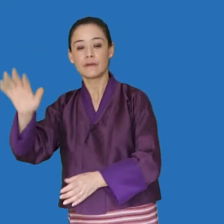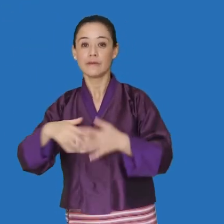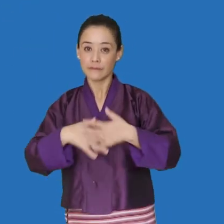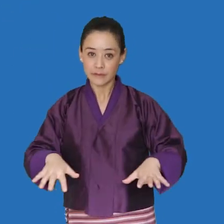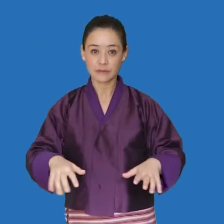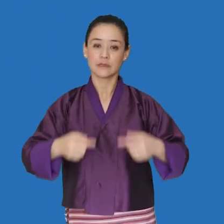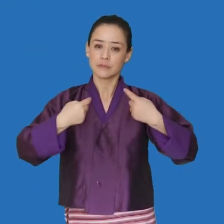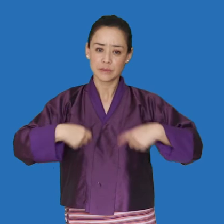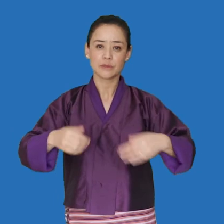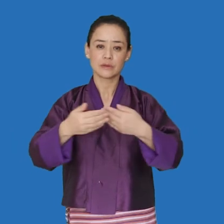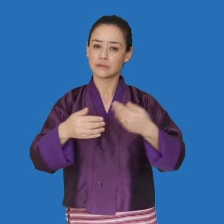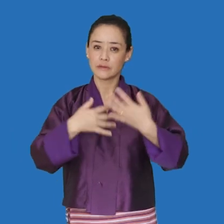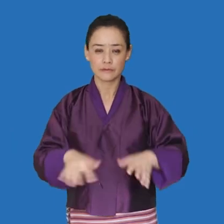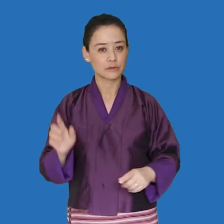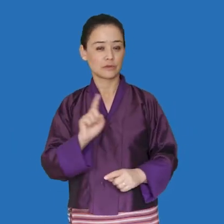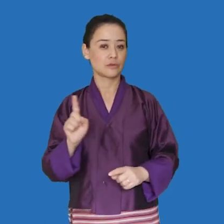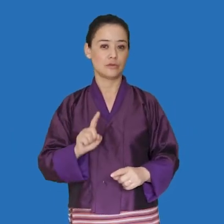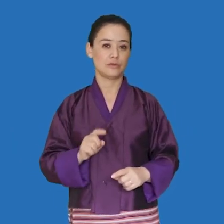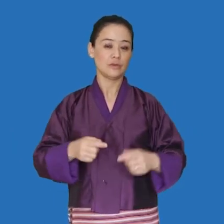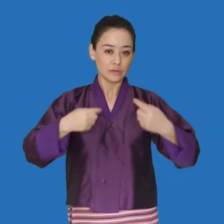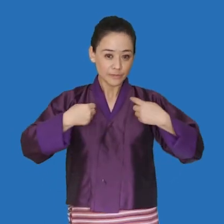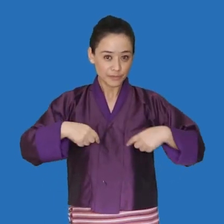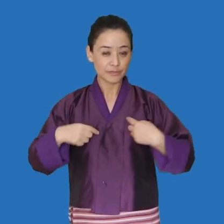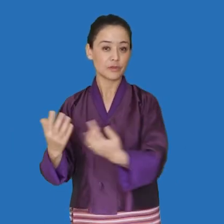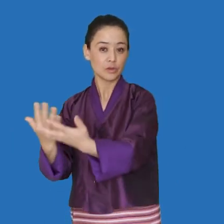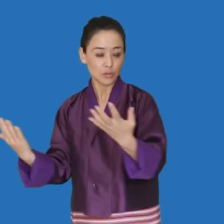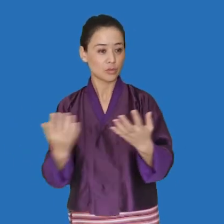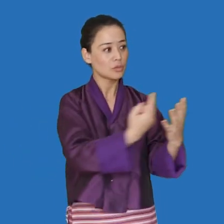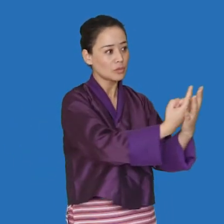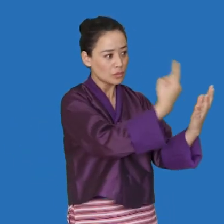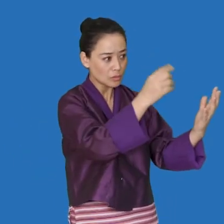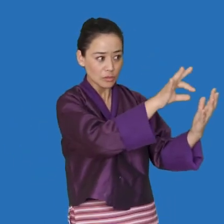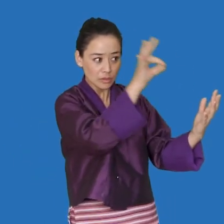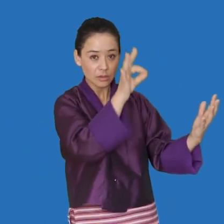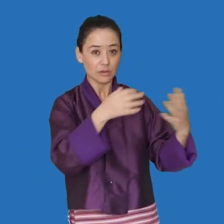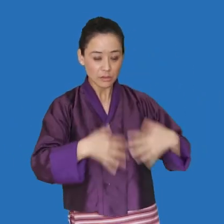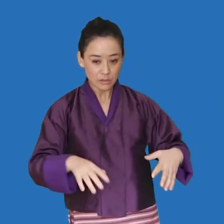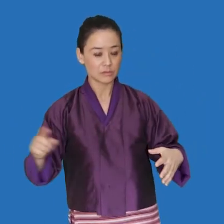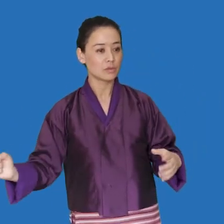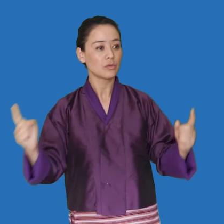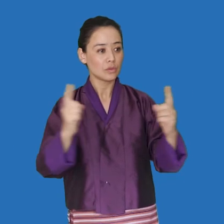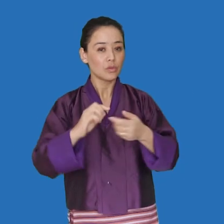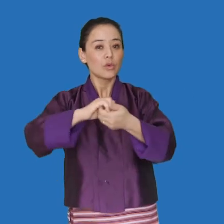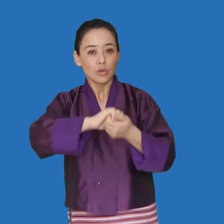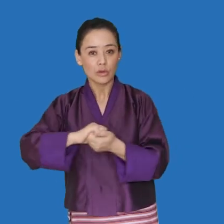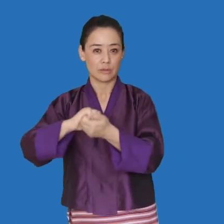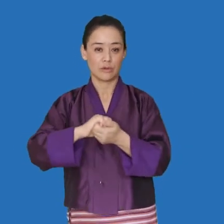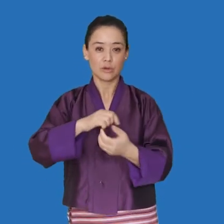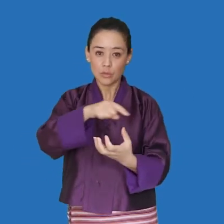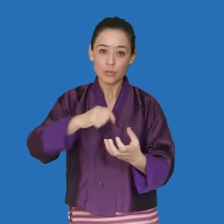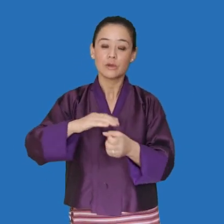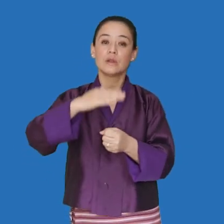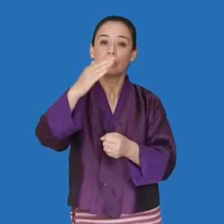not the goal the real fruits of our efforts should be that democracy brings greater unity